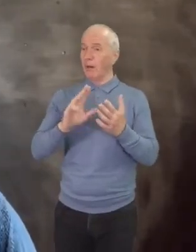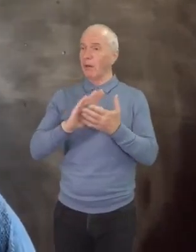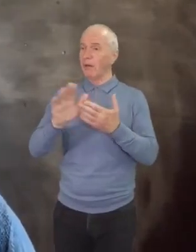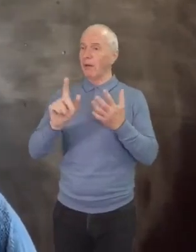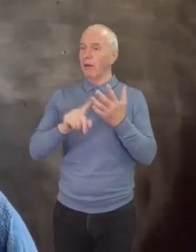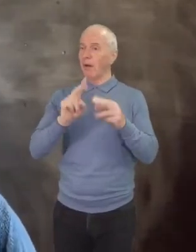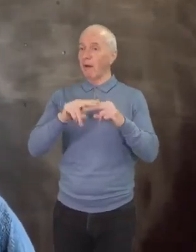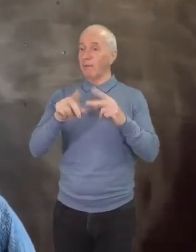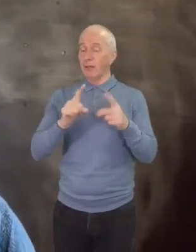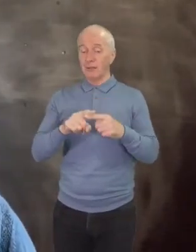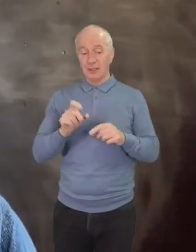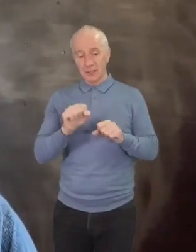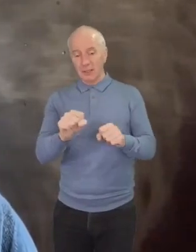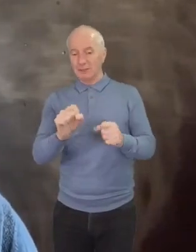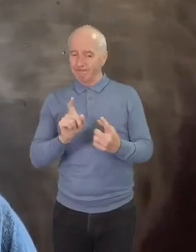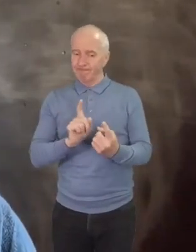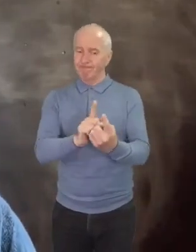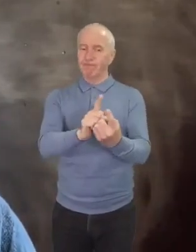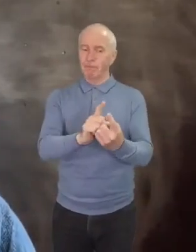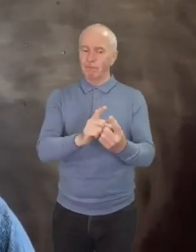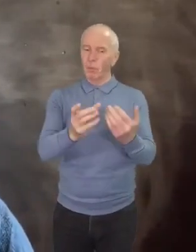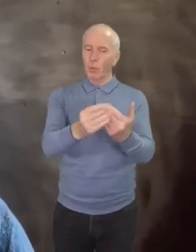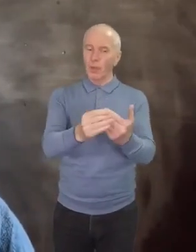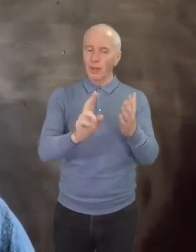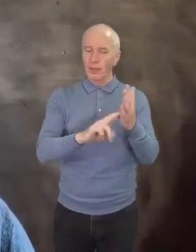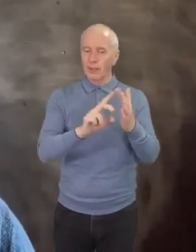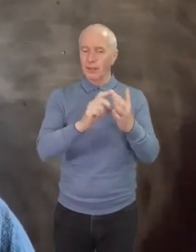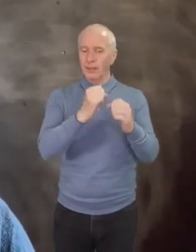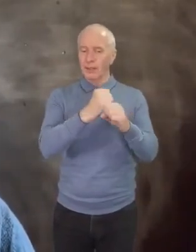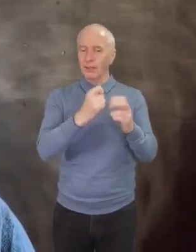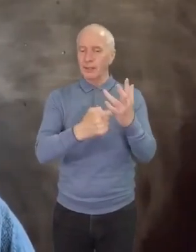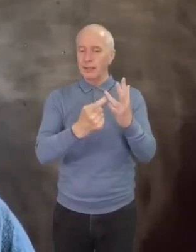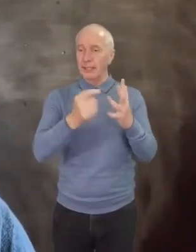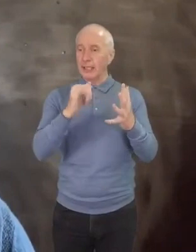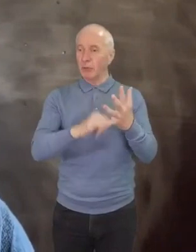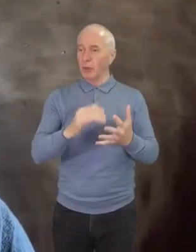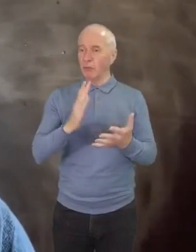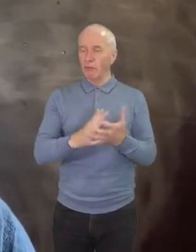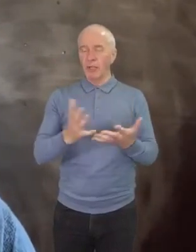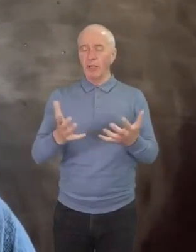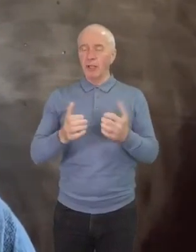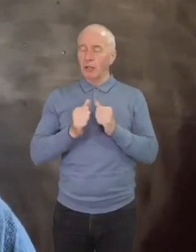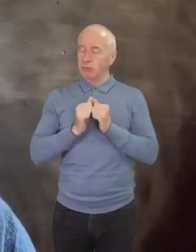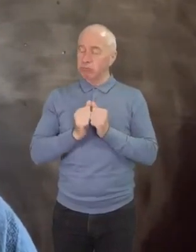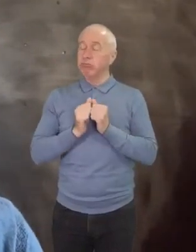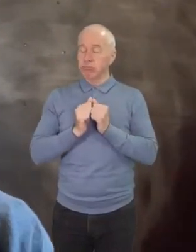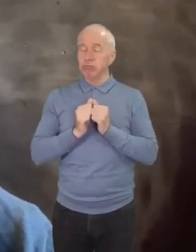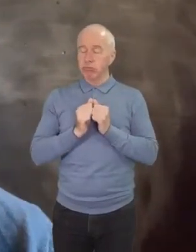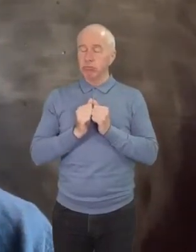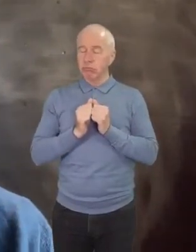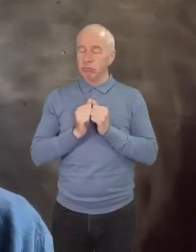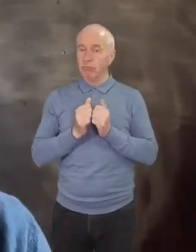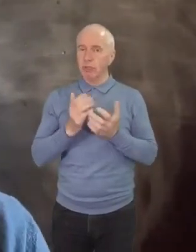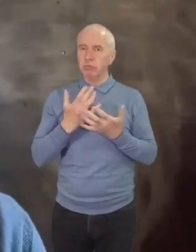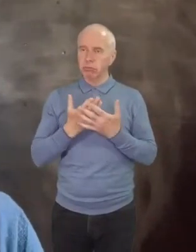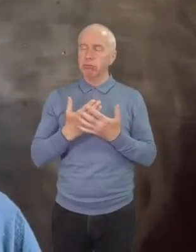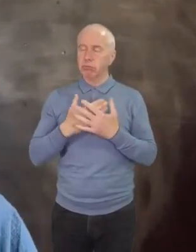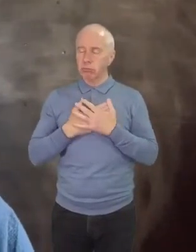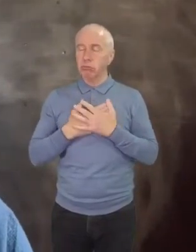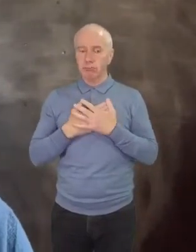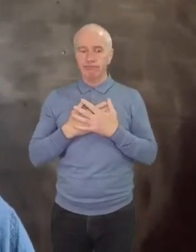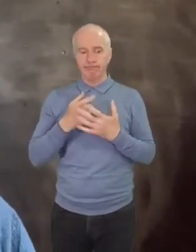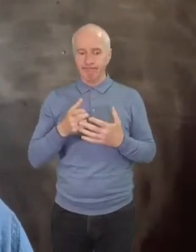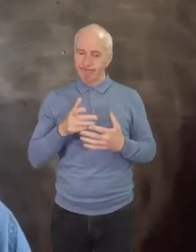Negroes was one of the most important and gratifying events of my stay in America. So in contrast to the white